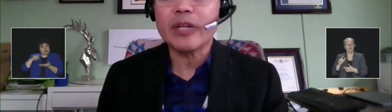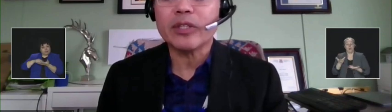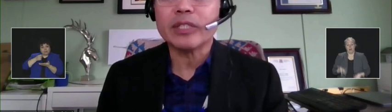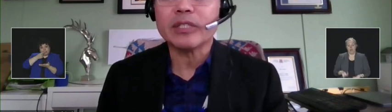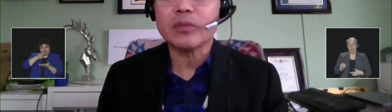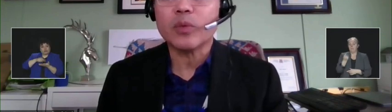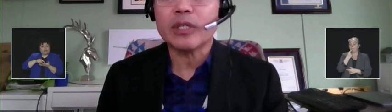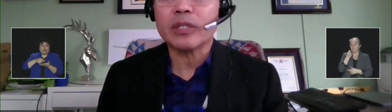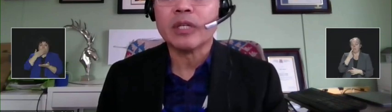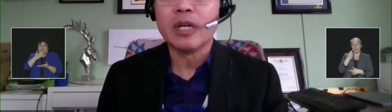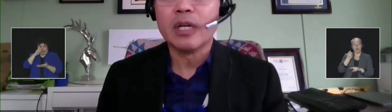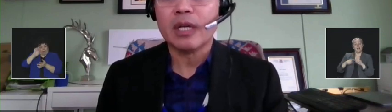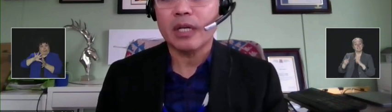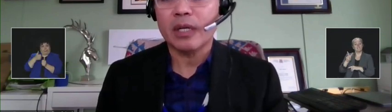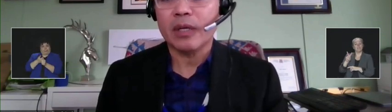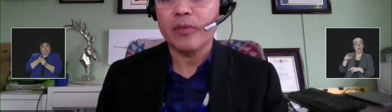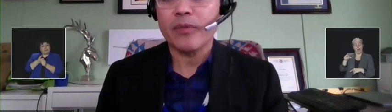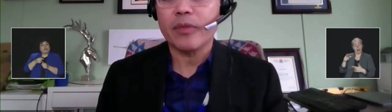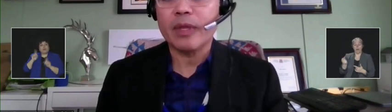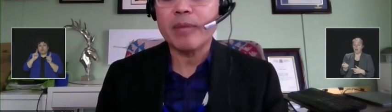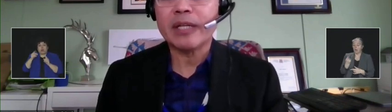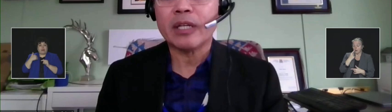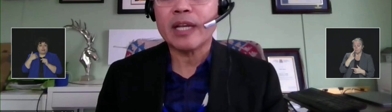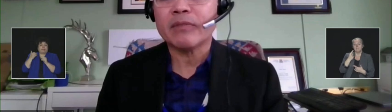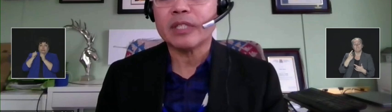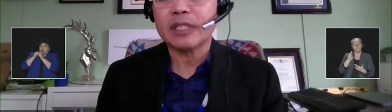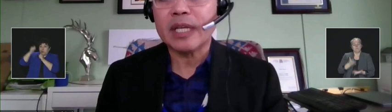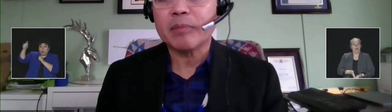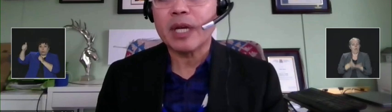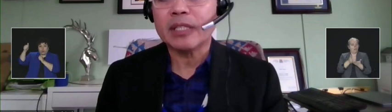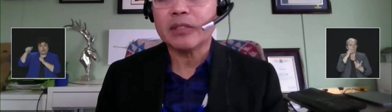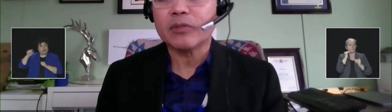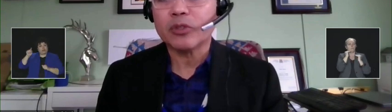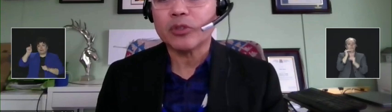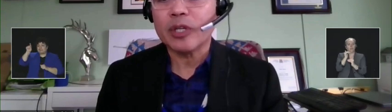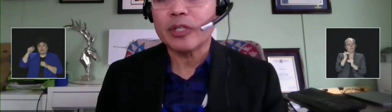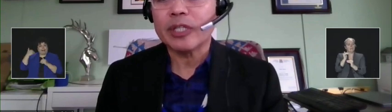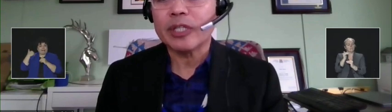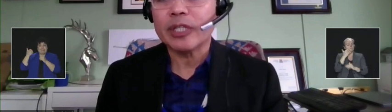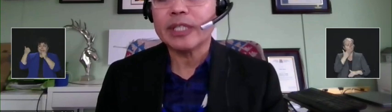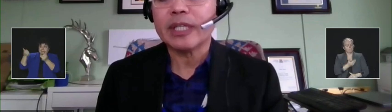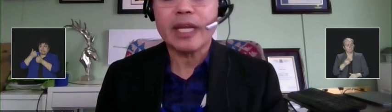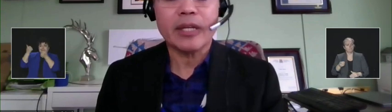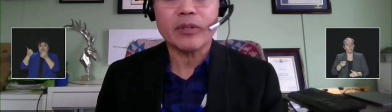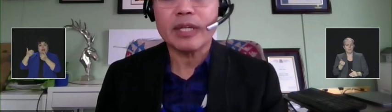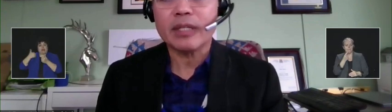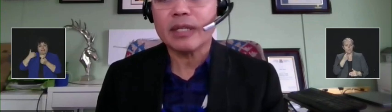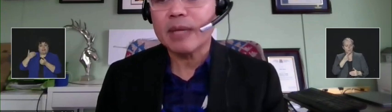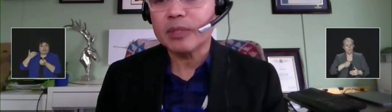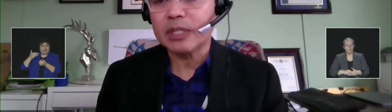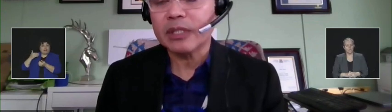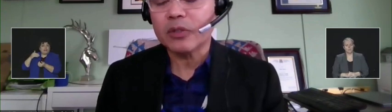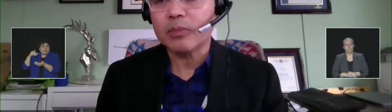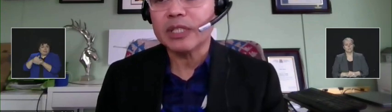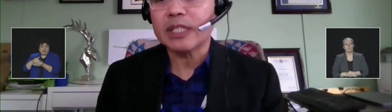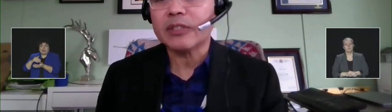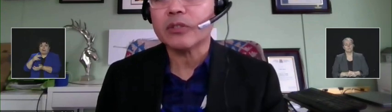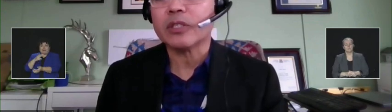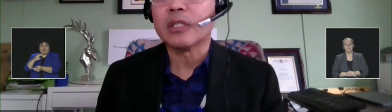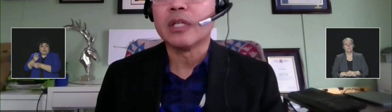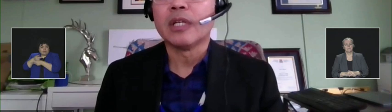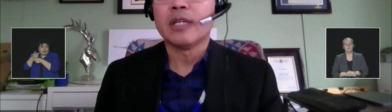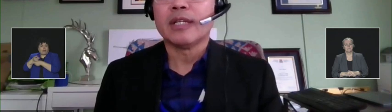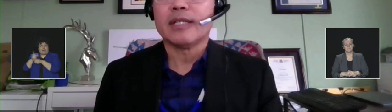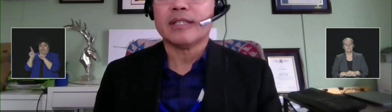particularly in remote areas where they may not have the same kinds of tertiary care that happens